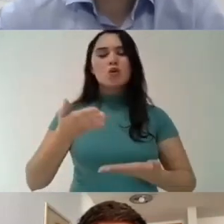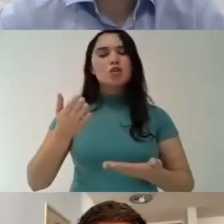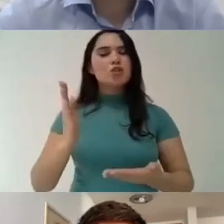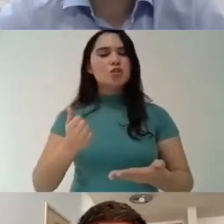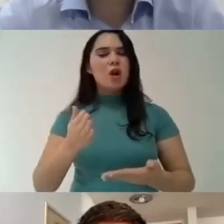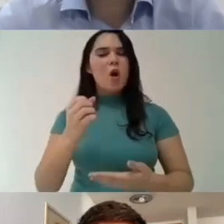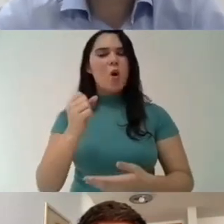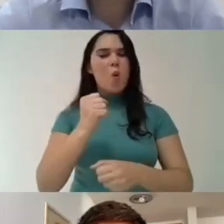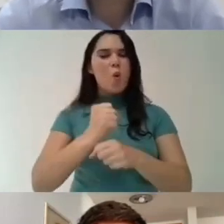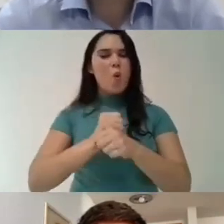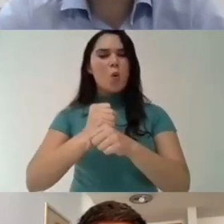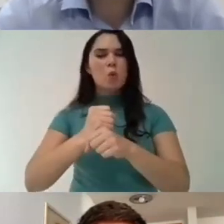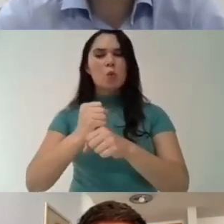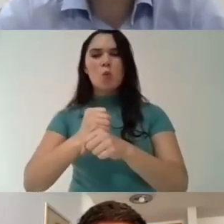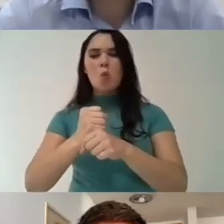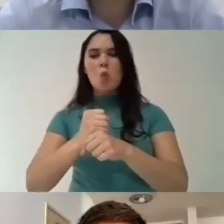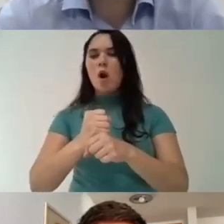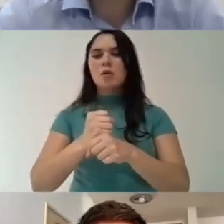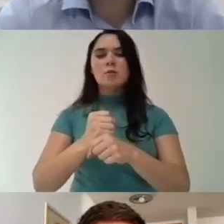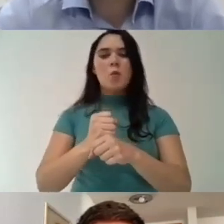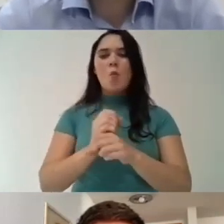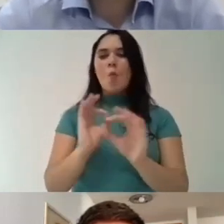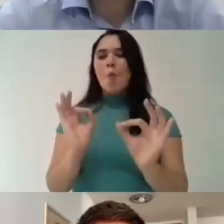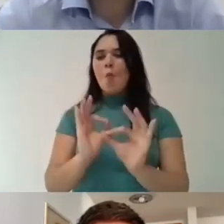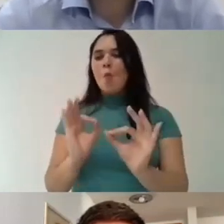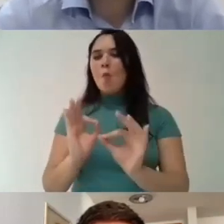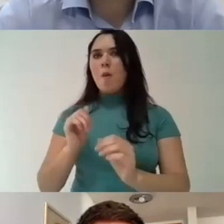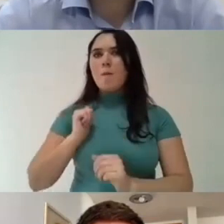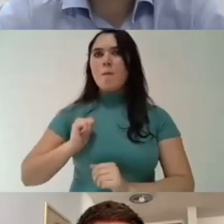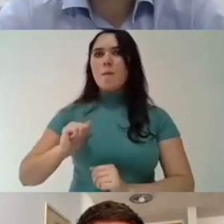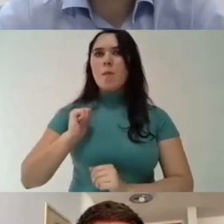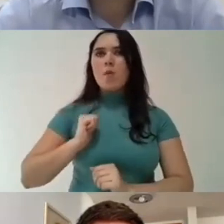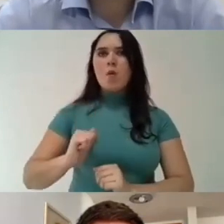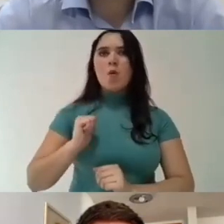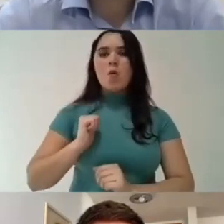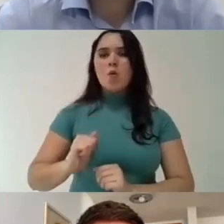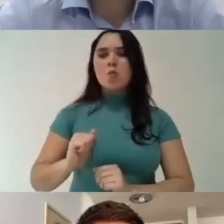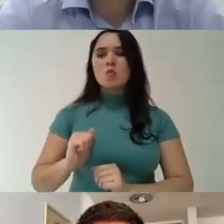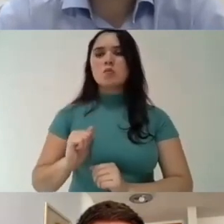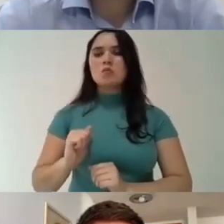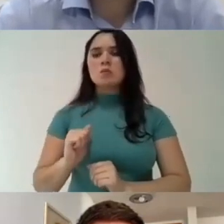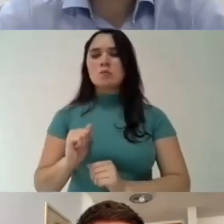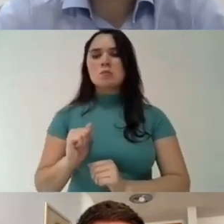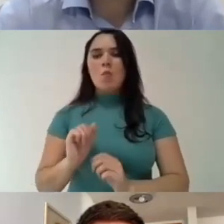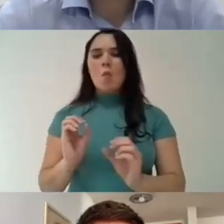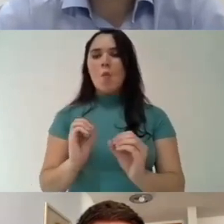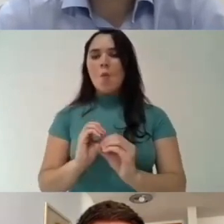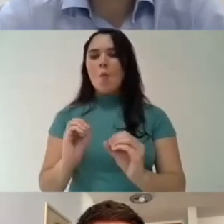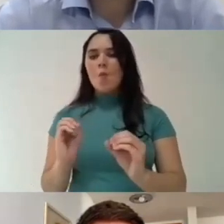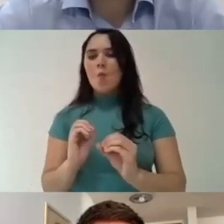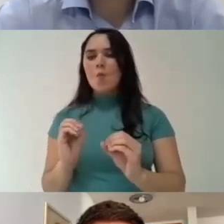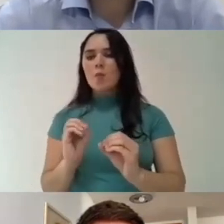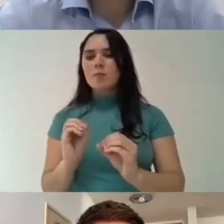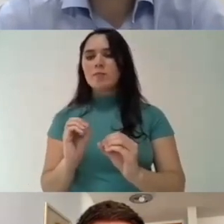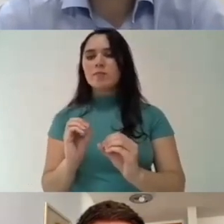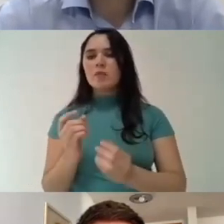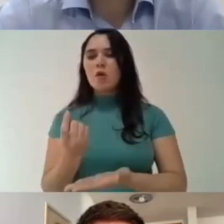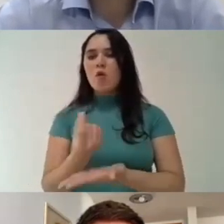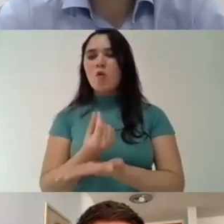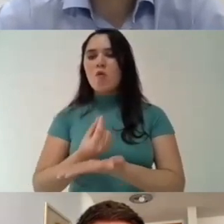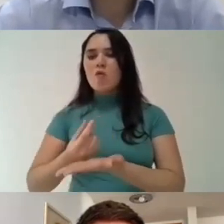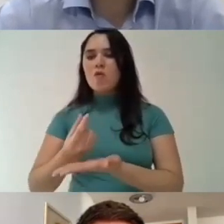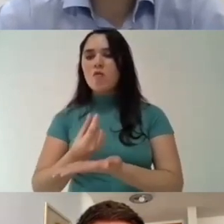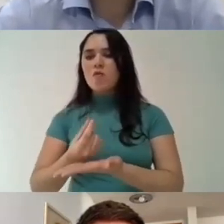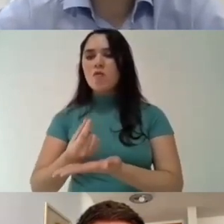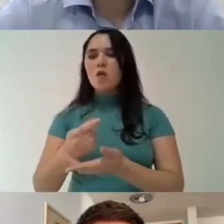and of if you look at the life of the academic research in brazil they've been living for the last eight years without